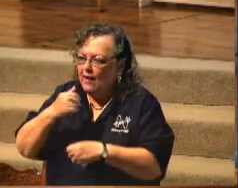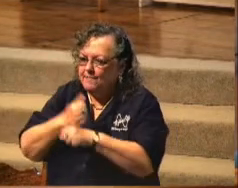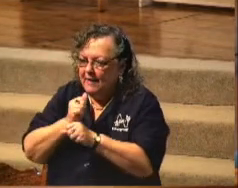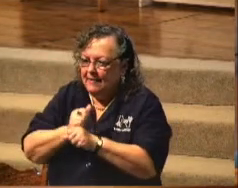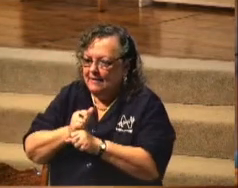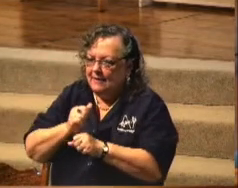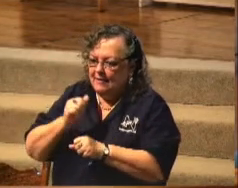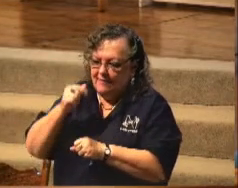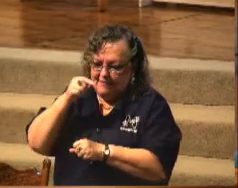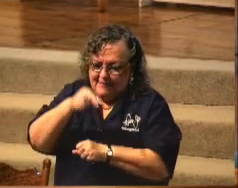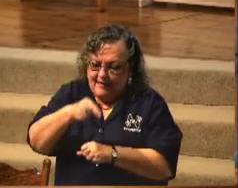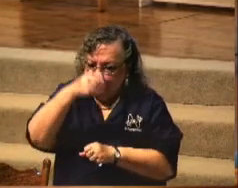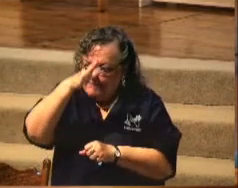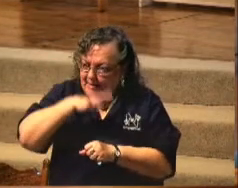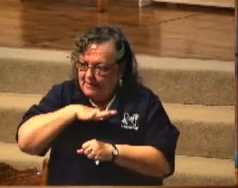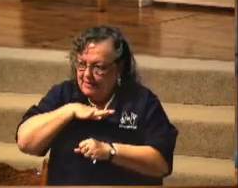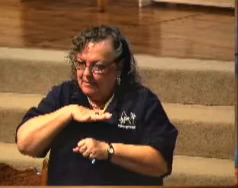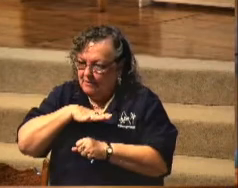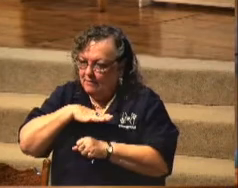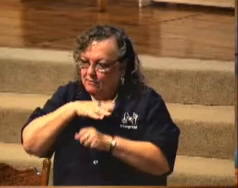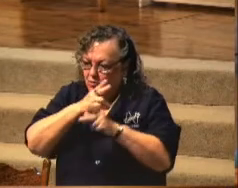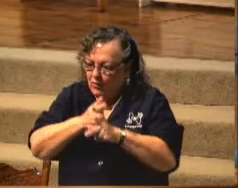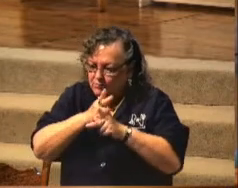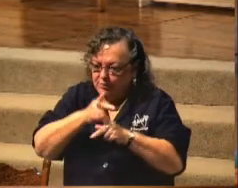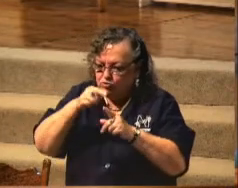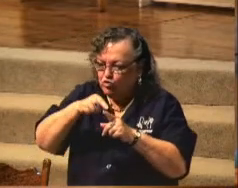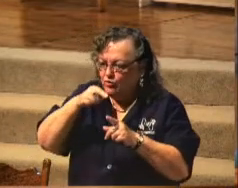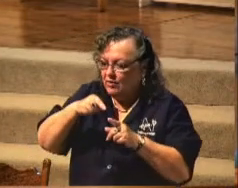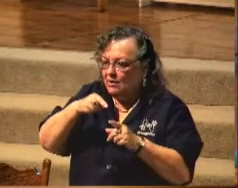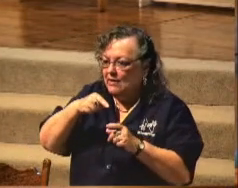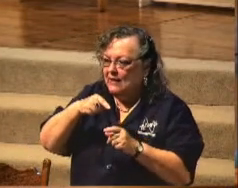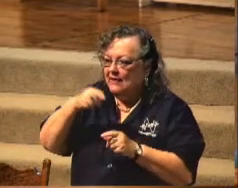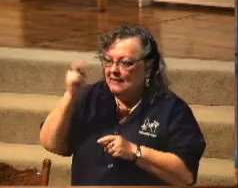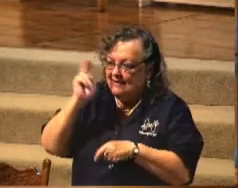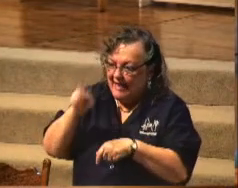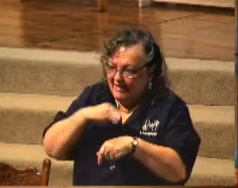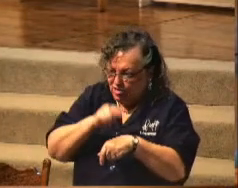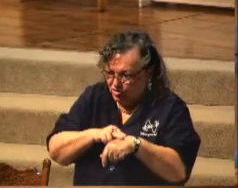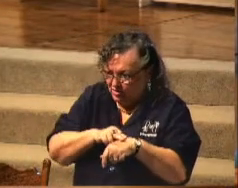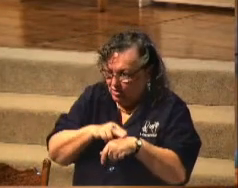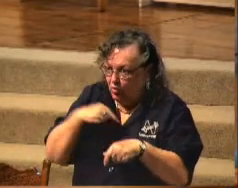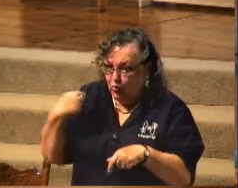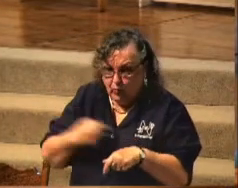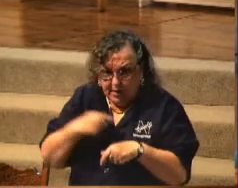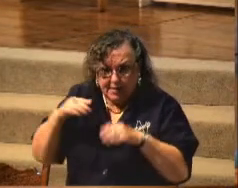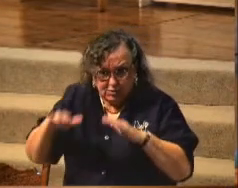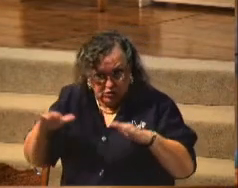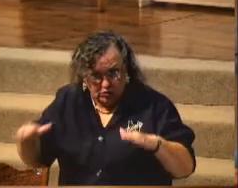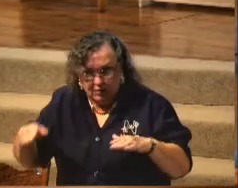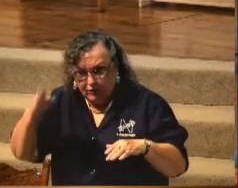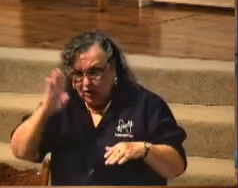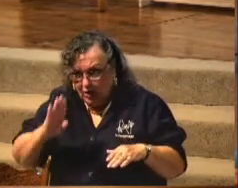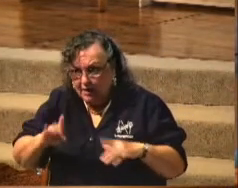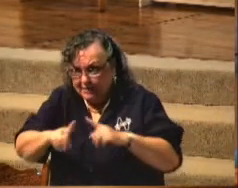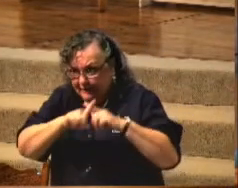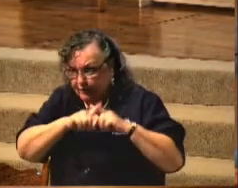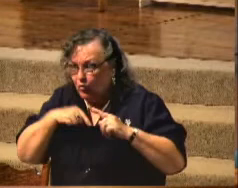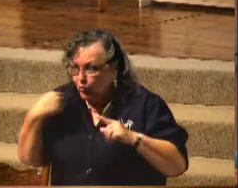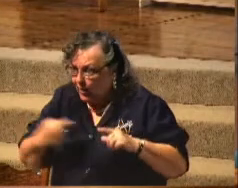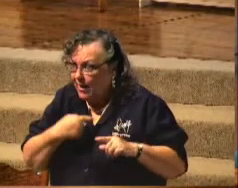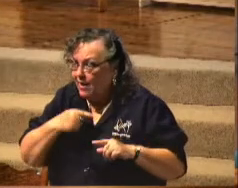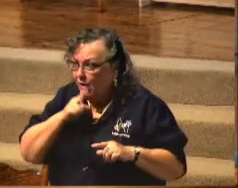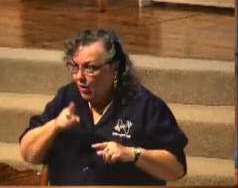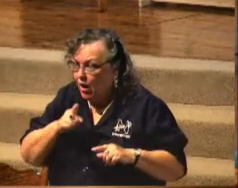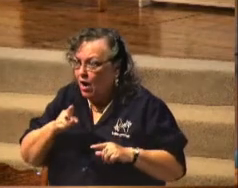man a watchman to the nation. We, as children of God, are watchmen